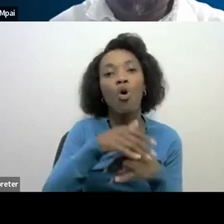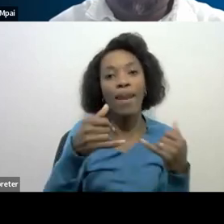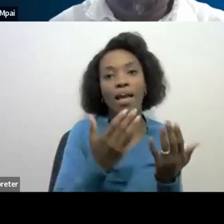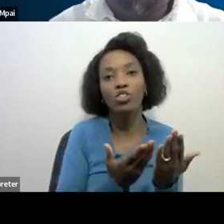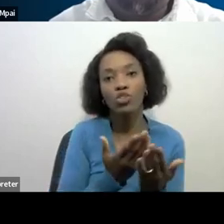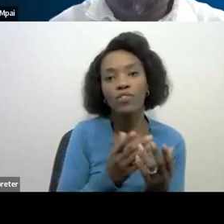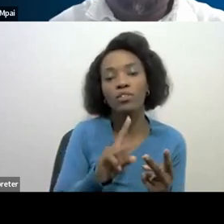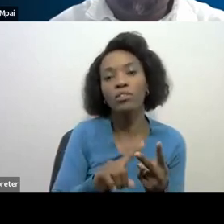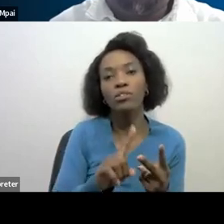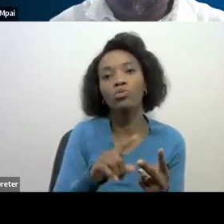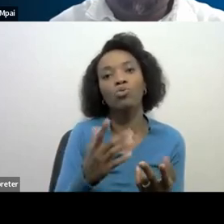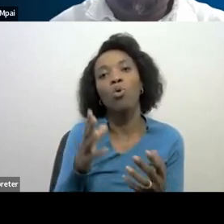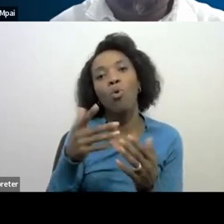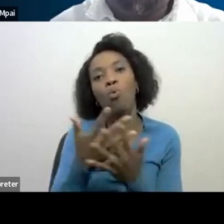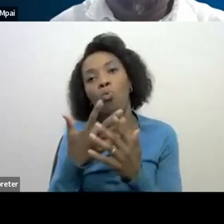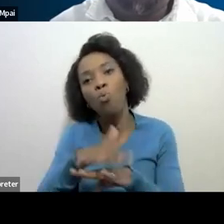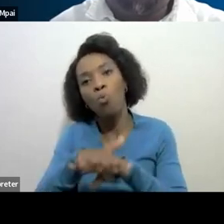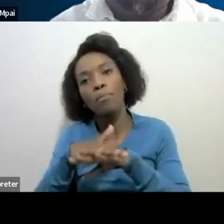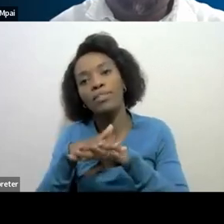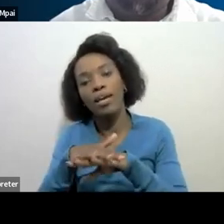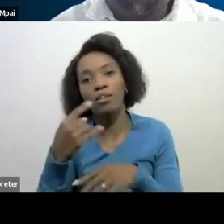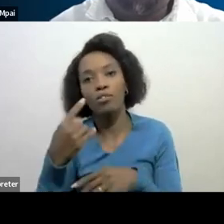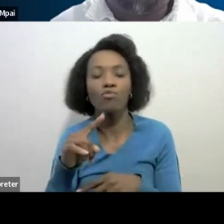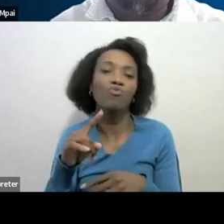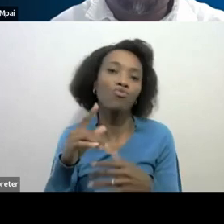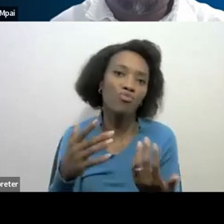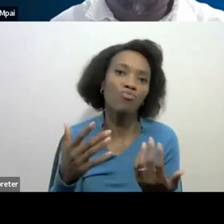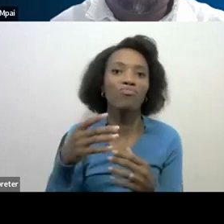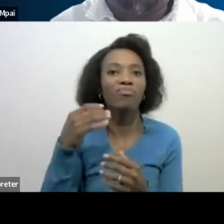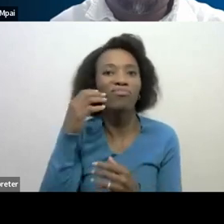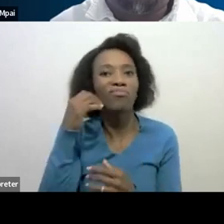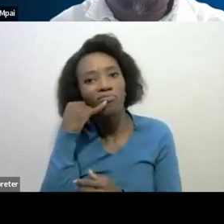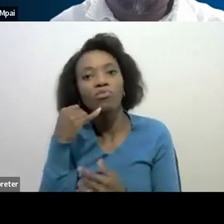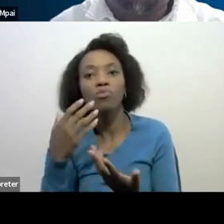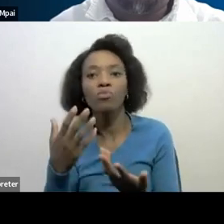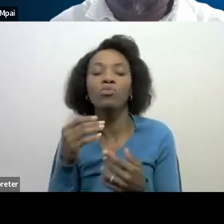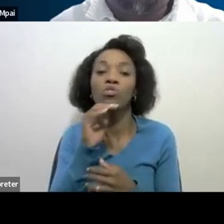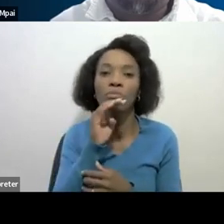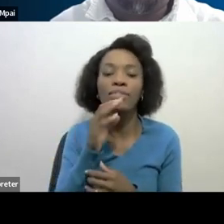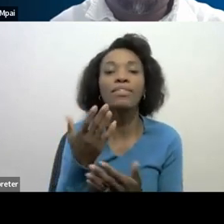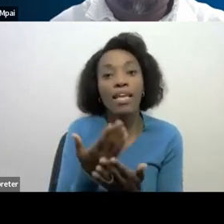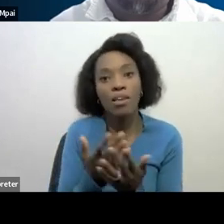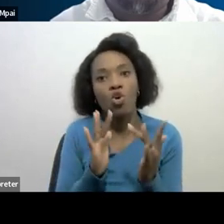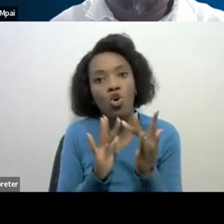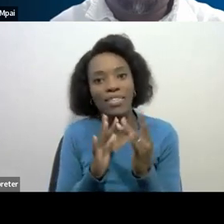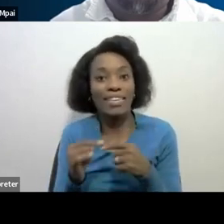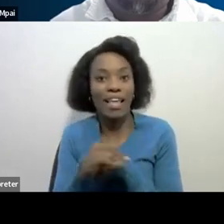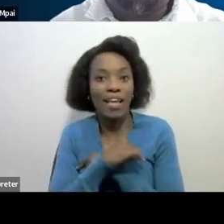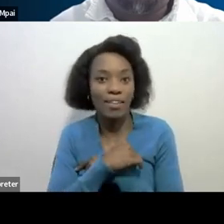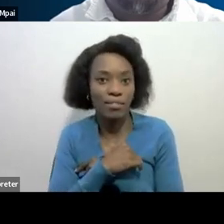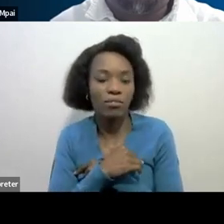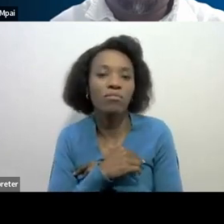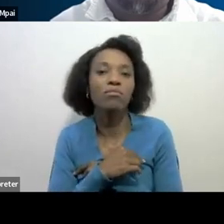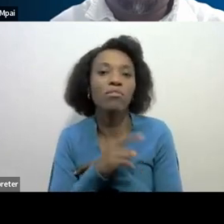channels to report the new email option for the contact us at sas.gov